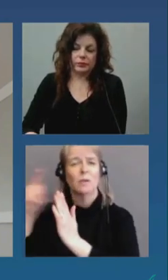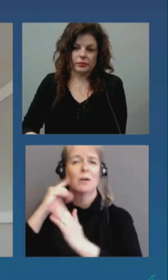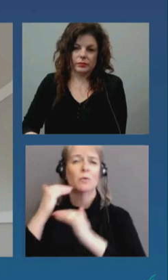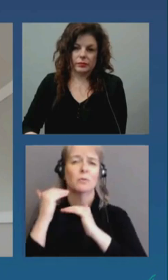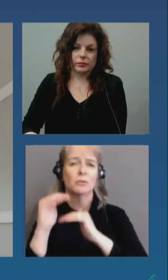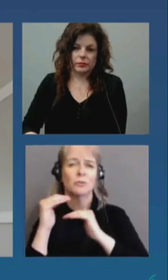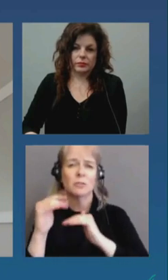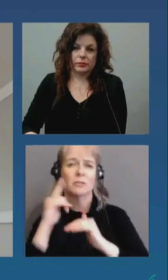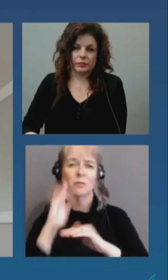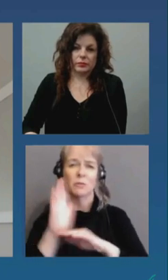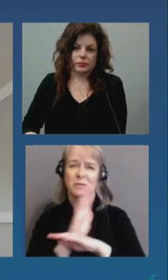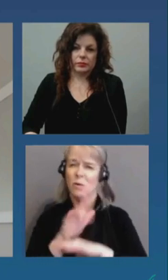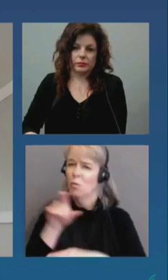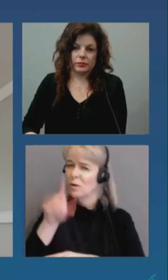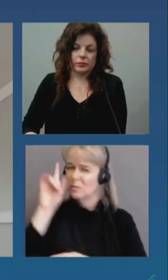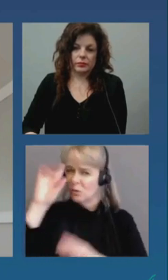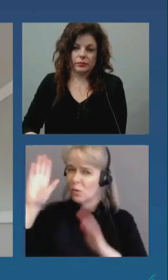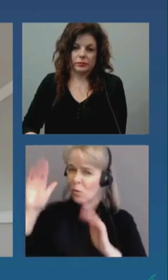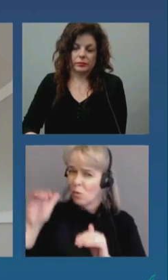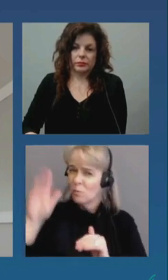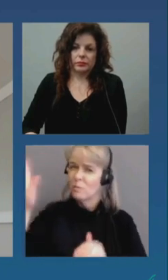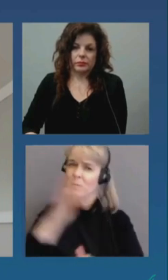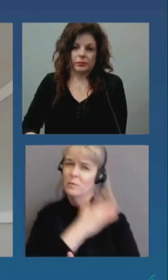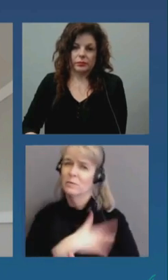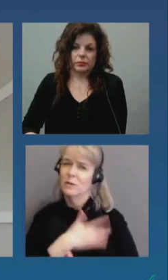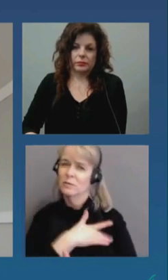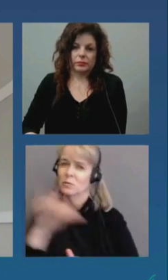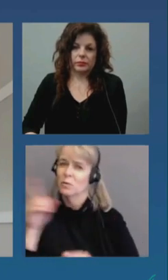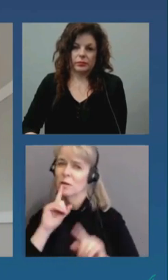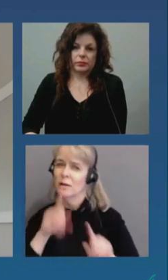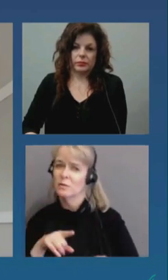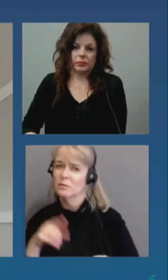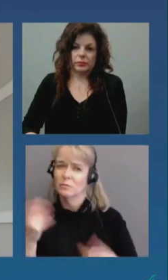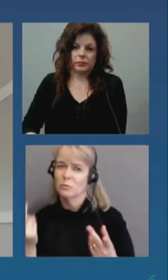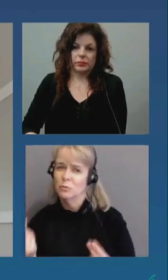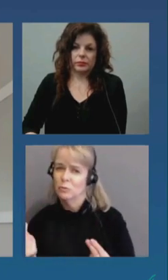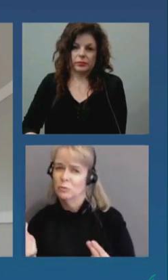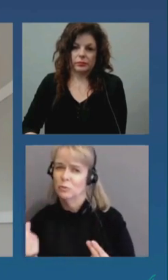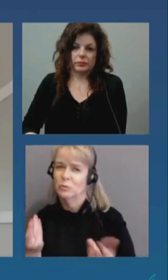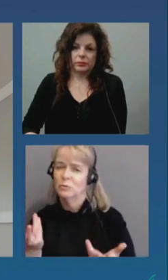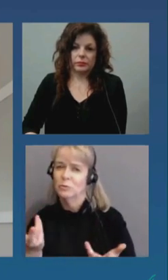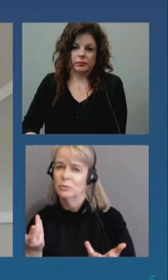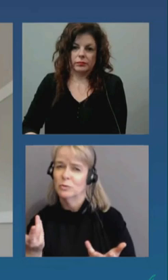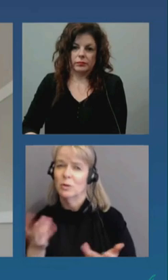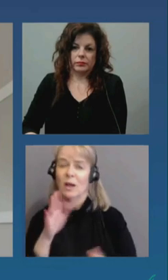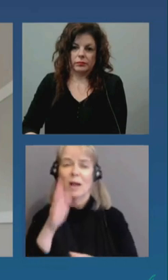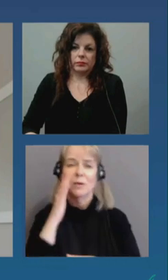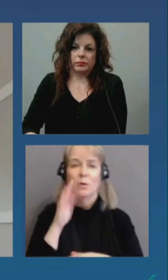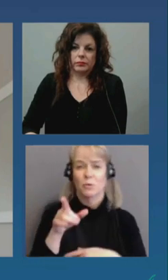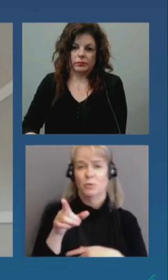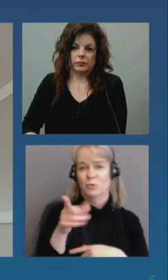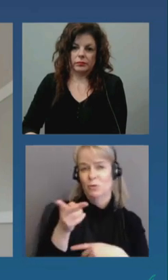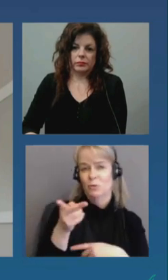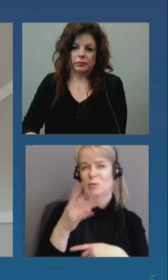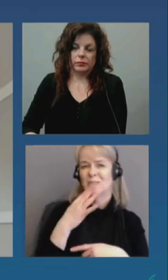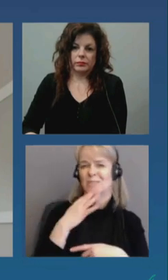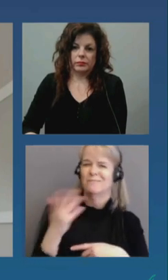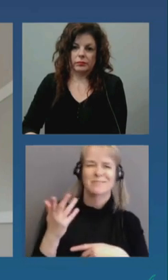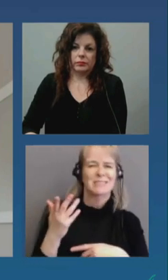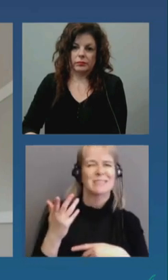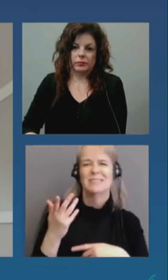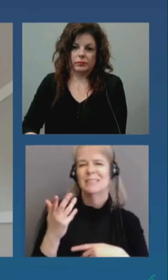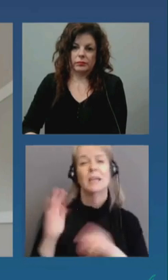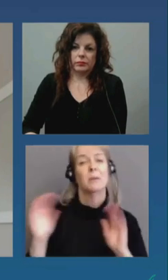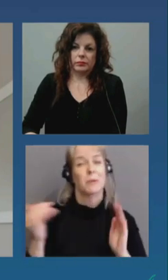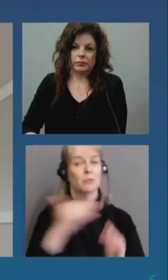action are you would you be expecting from the province and um i know you were saying that it's less there's less workplace spread here than in